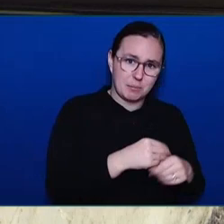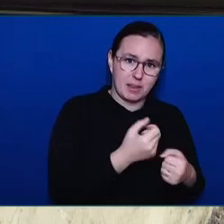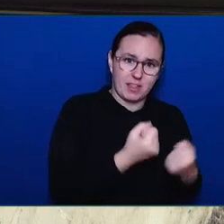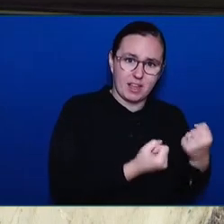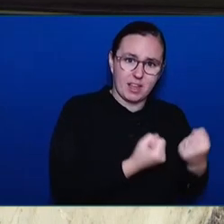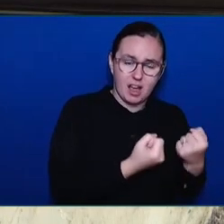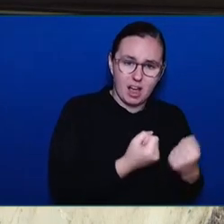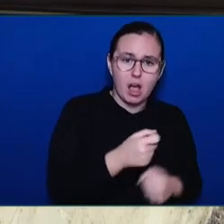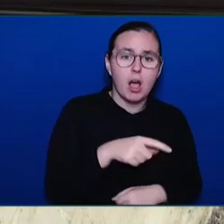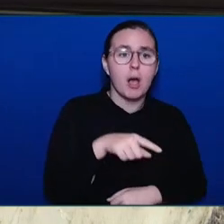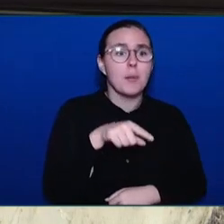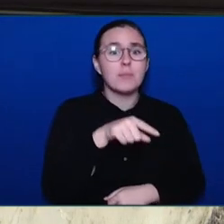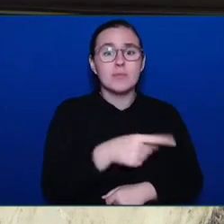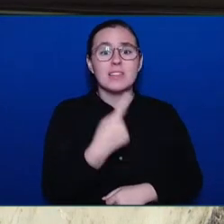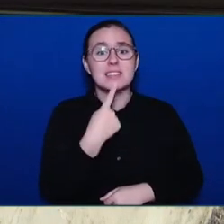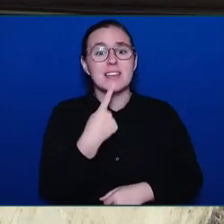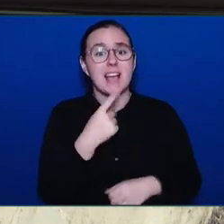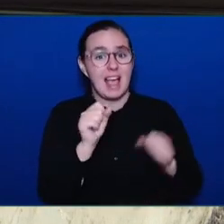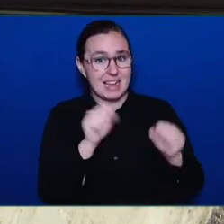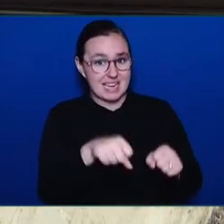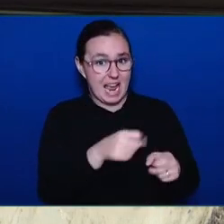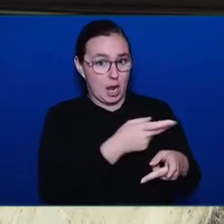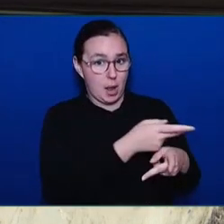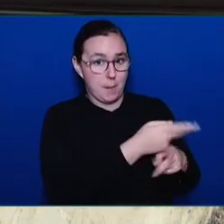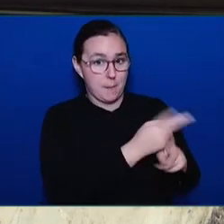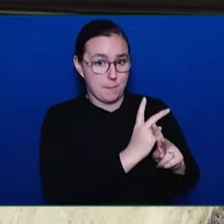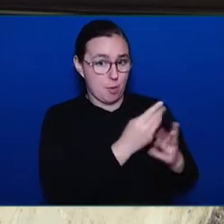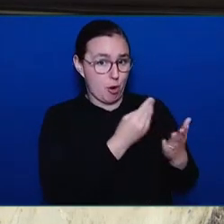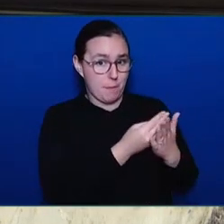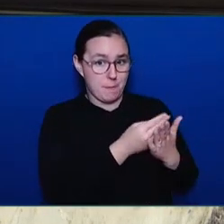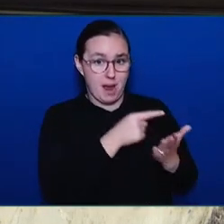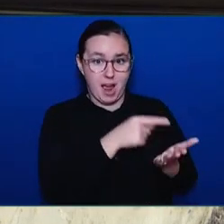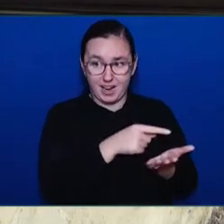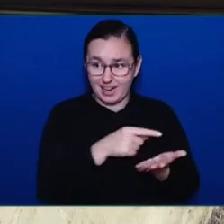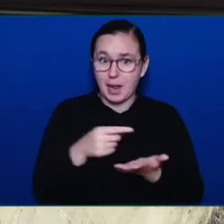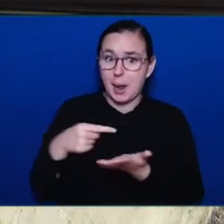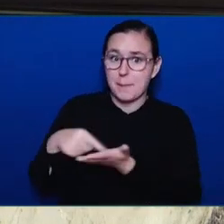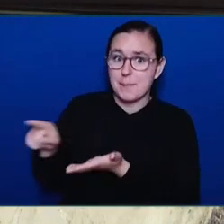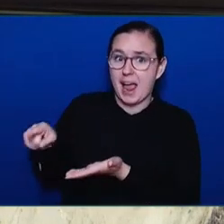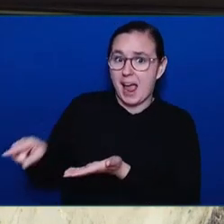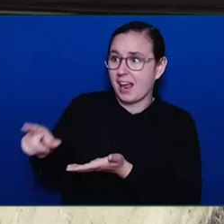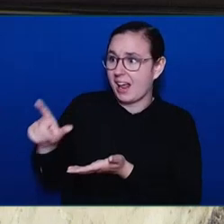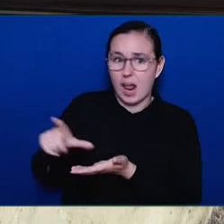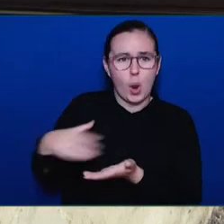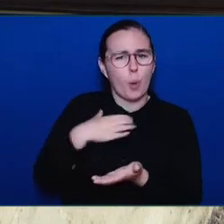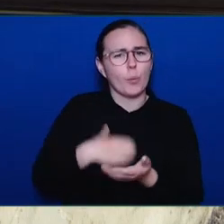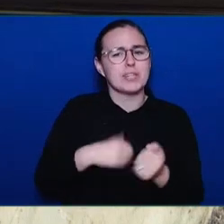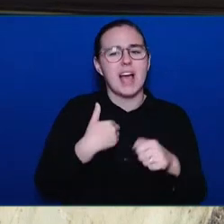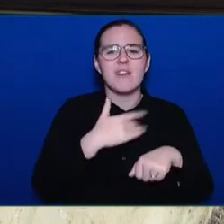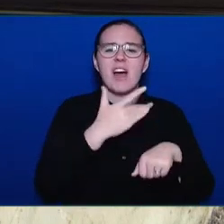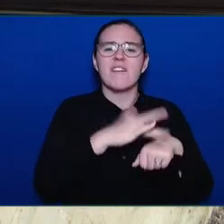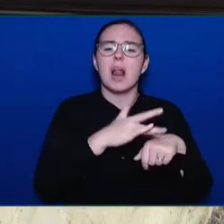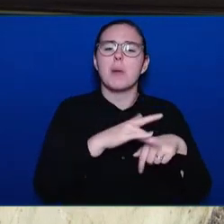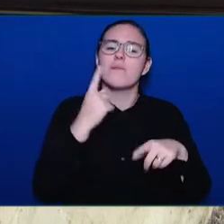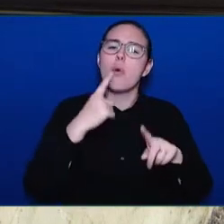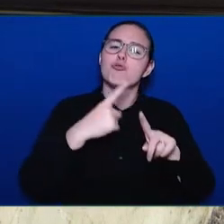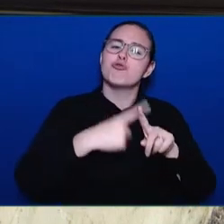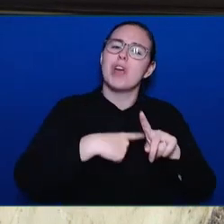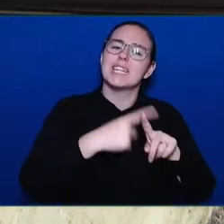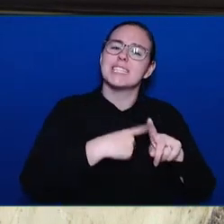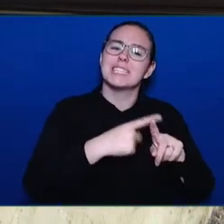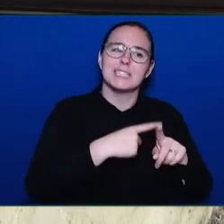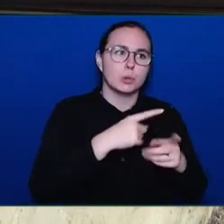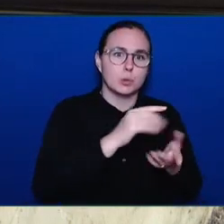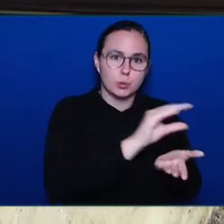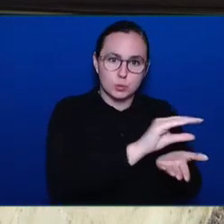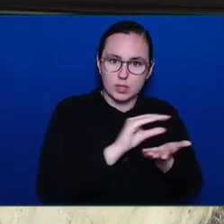lost my things, I wouldn't have lost my job, and I wouldn't have had to sleep in my van for two years. So, my office got to work. We